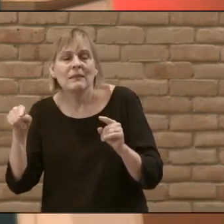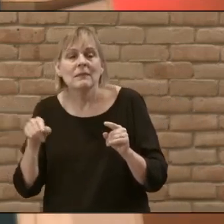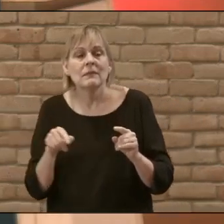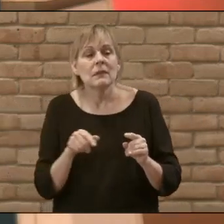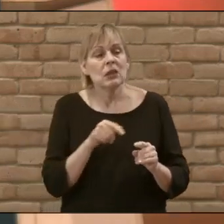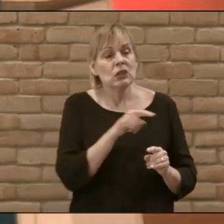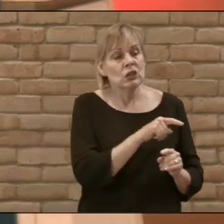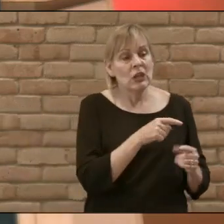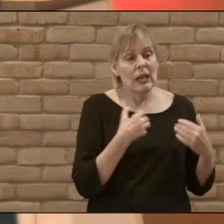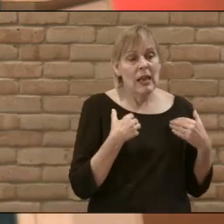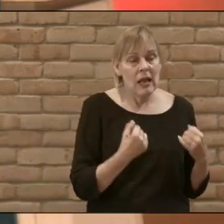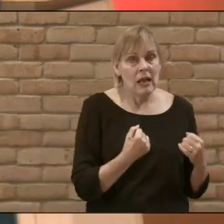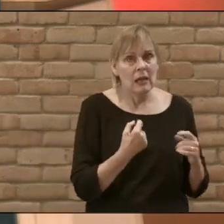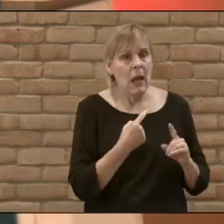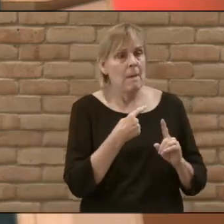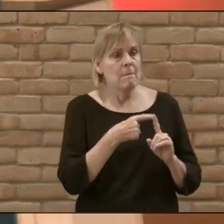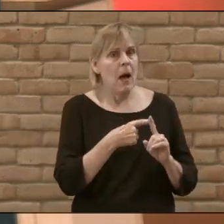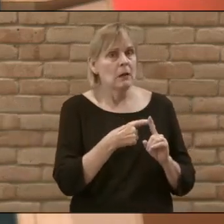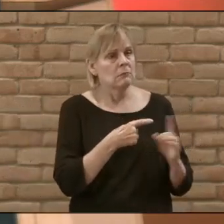woman's body and called her